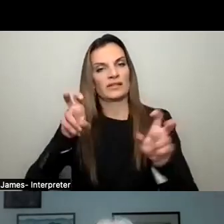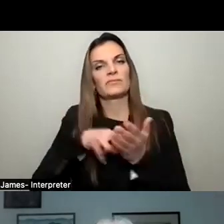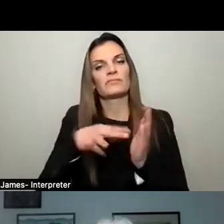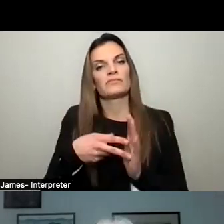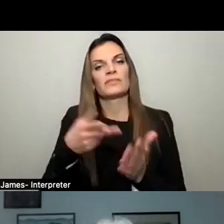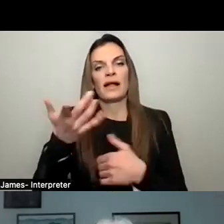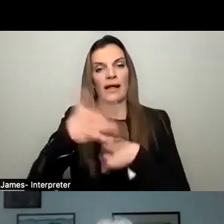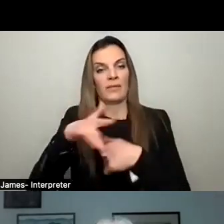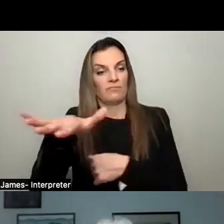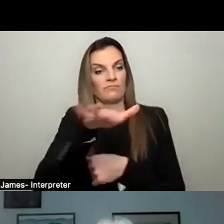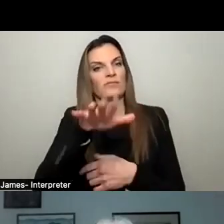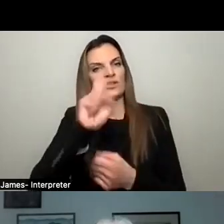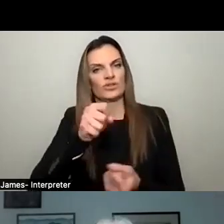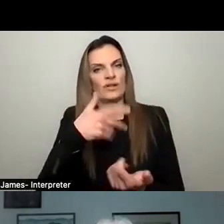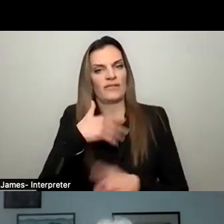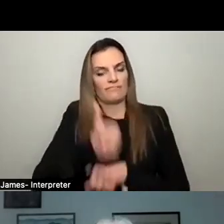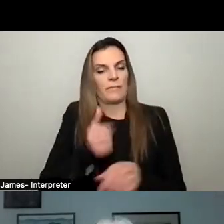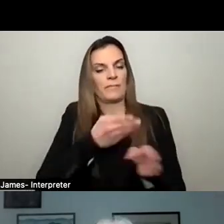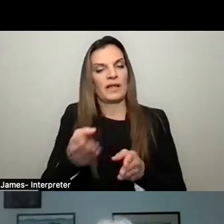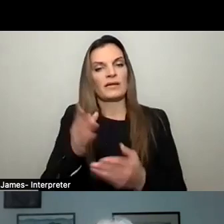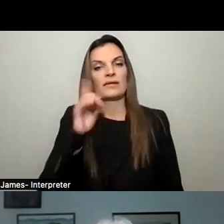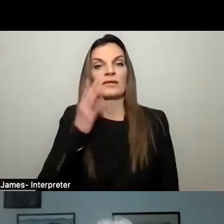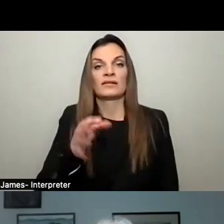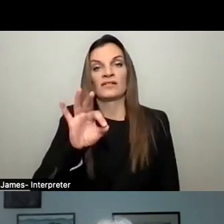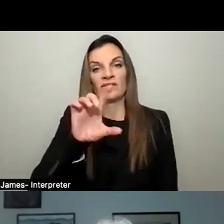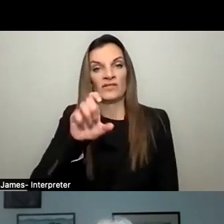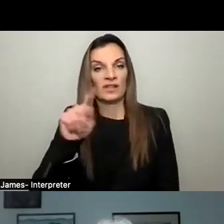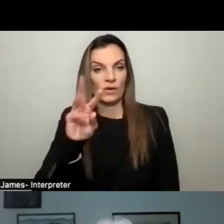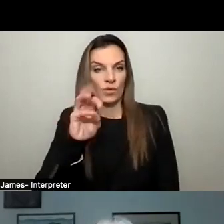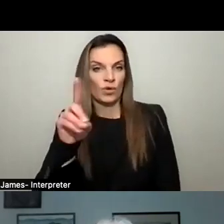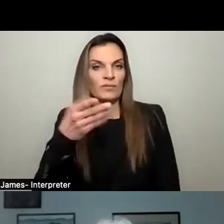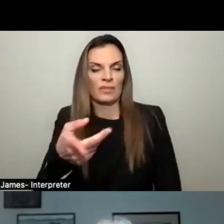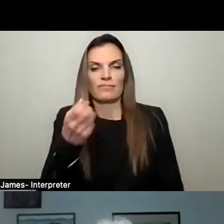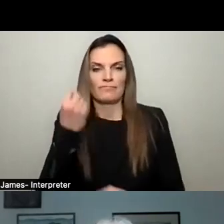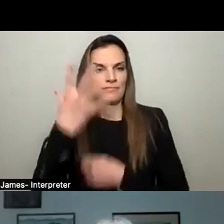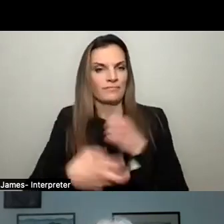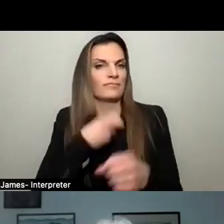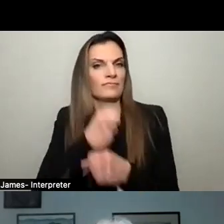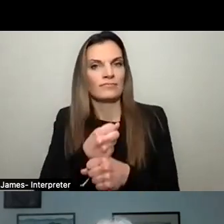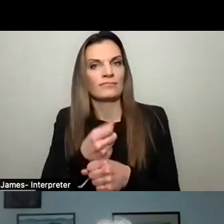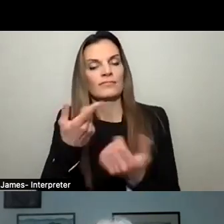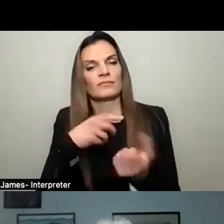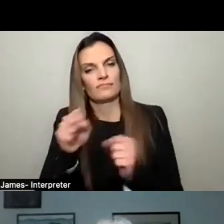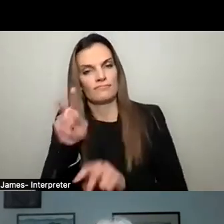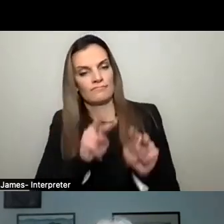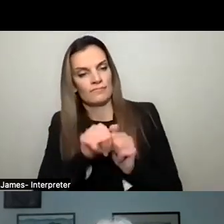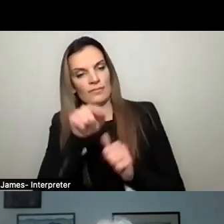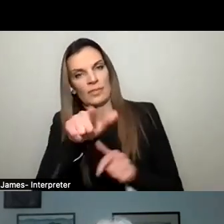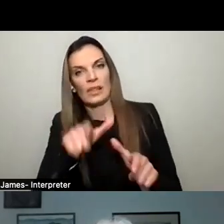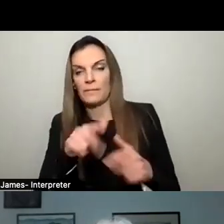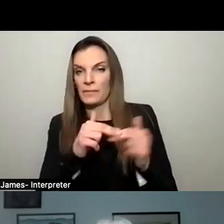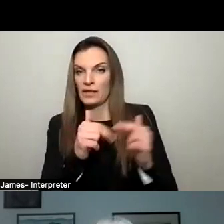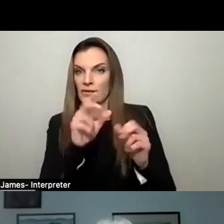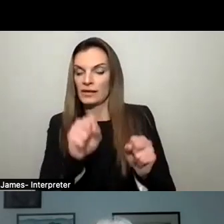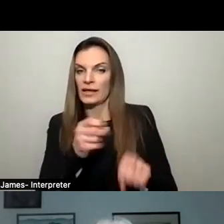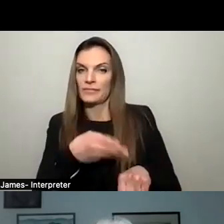lots, like the one next to Fleetwood that's been there almost a decade or more. What we can do is create a look of how that, that building could be laid